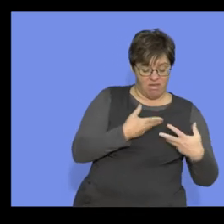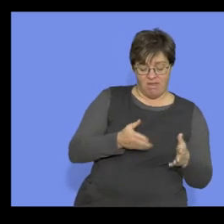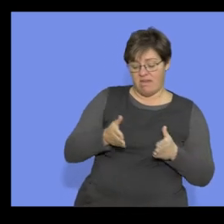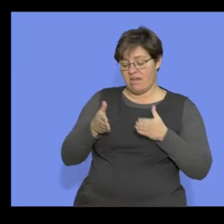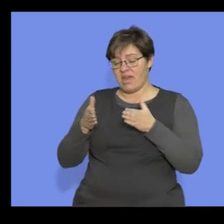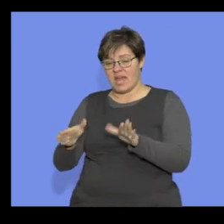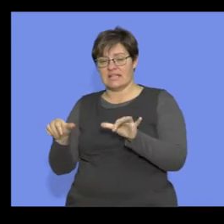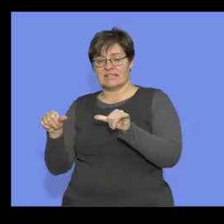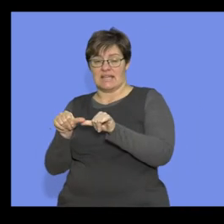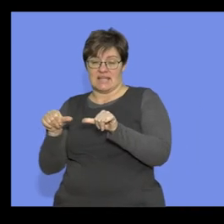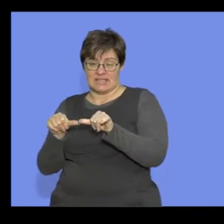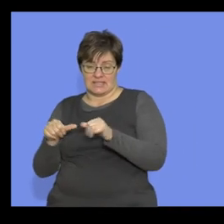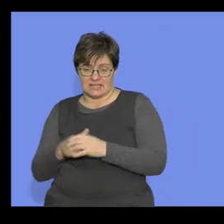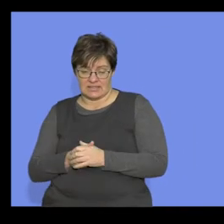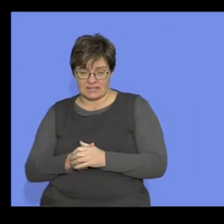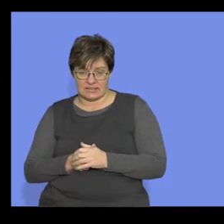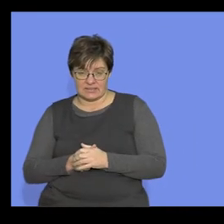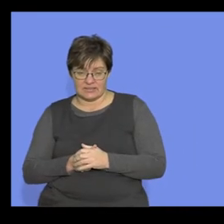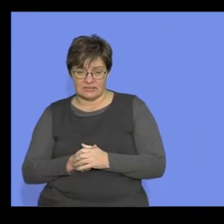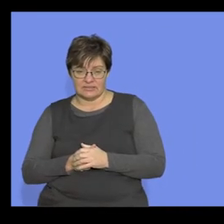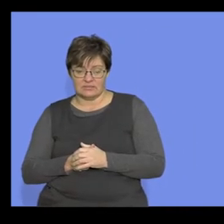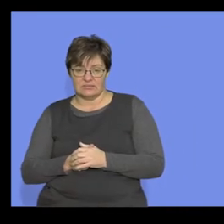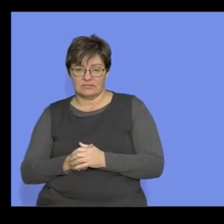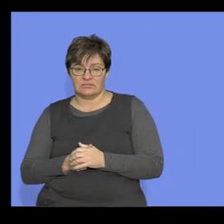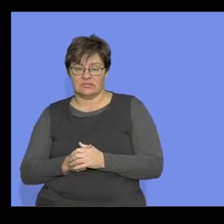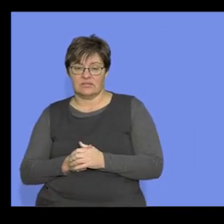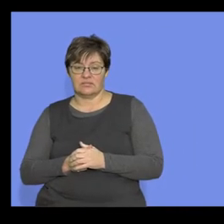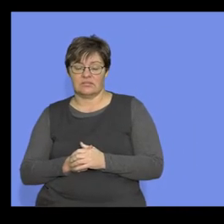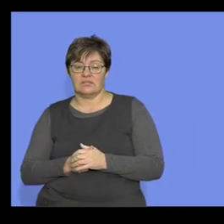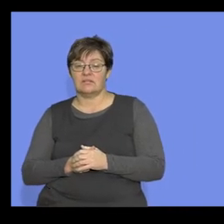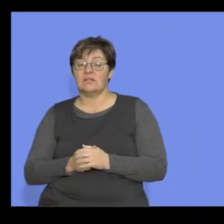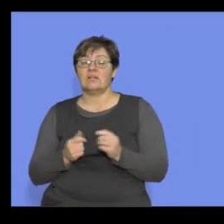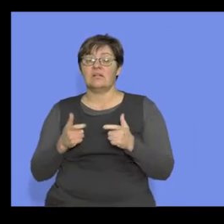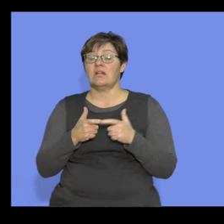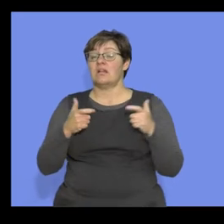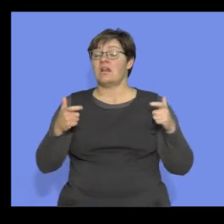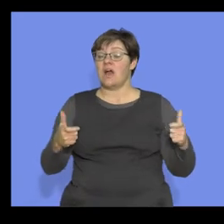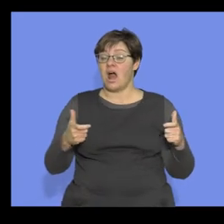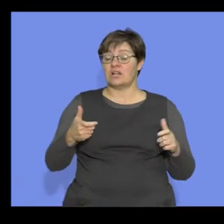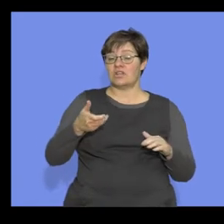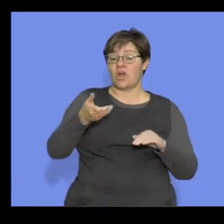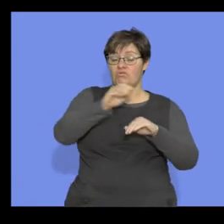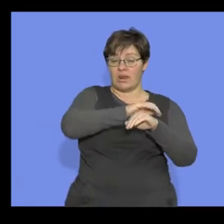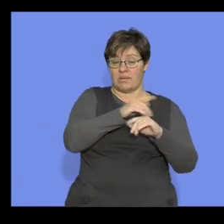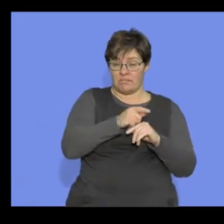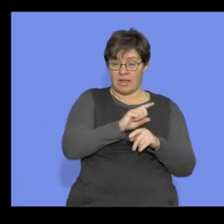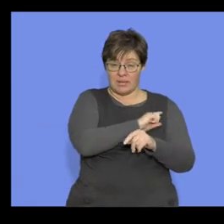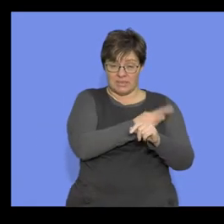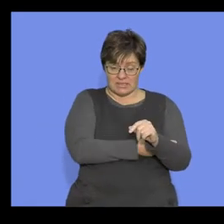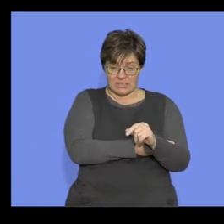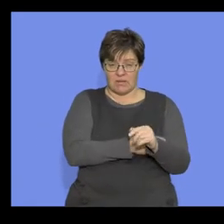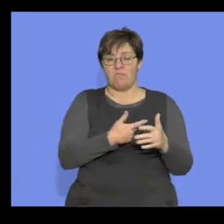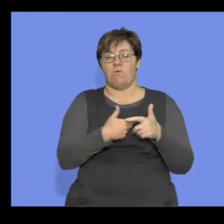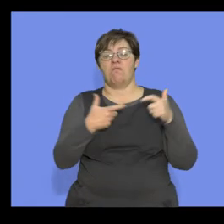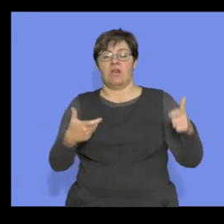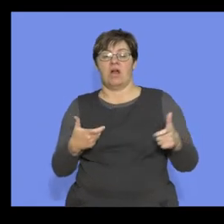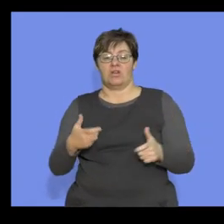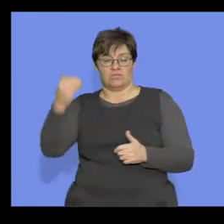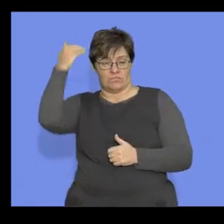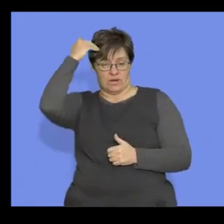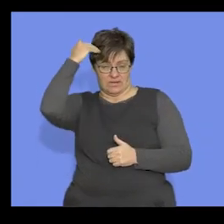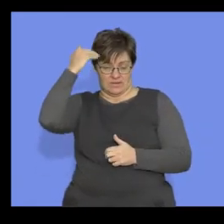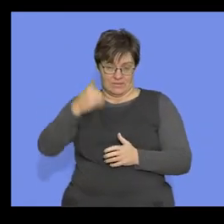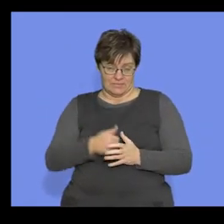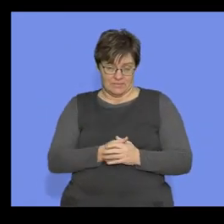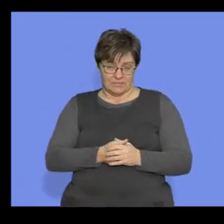and it's telling us the size of the cranial capacity. Remember, the larger the cranial capacity, the larger